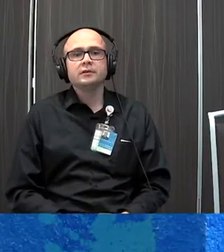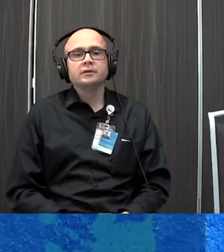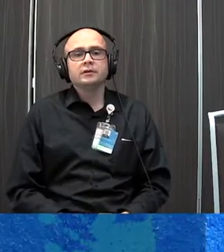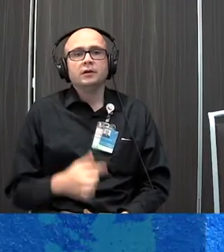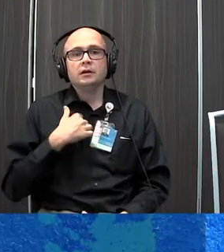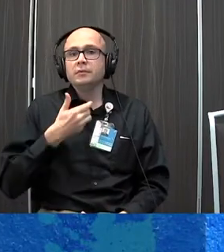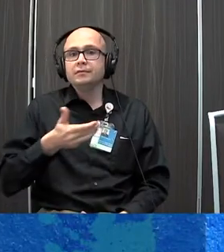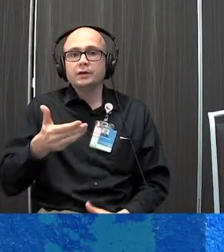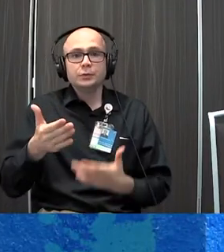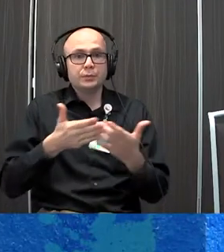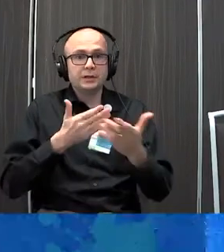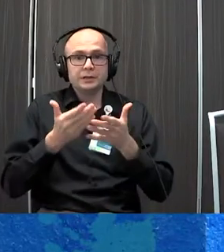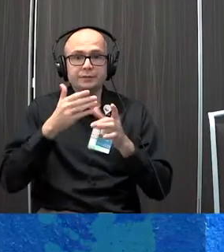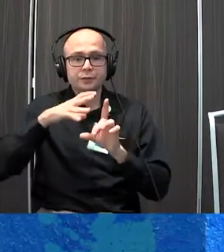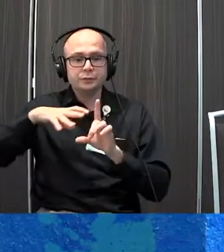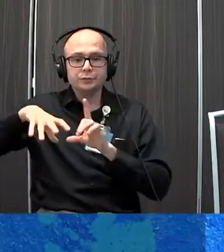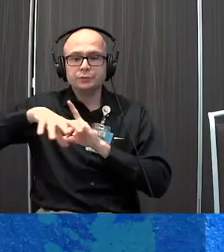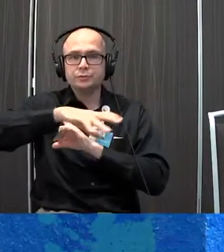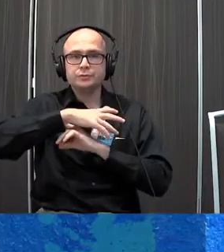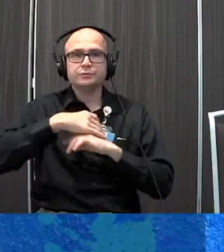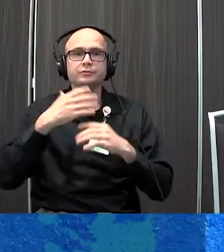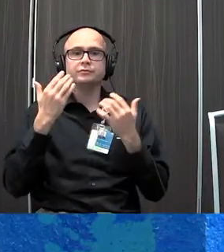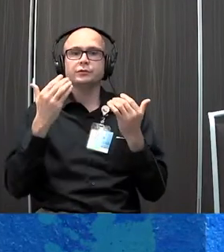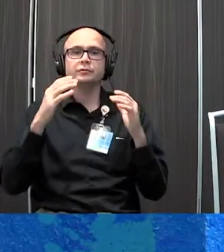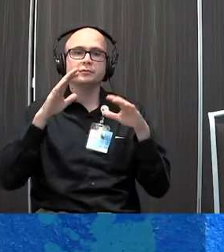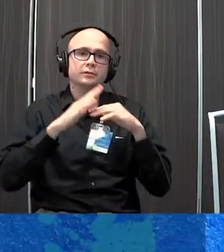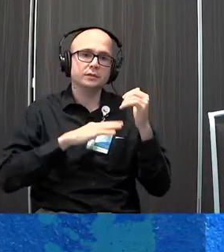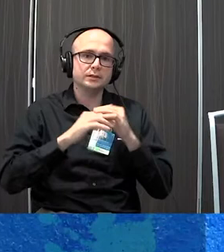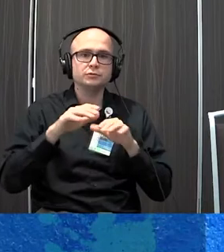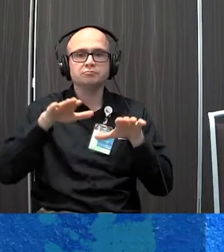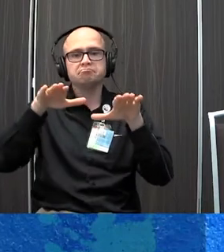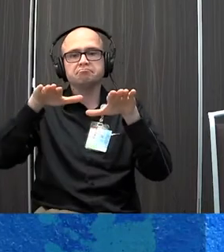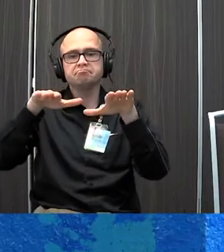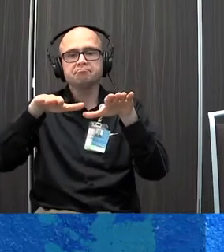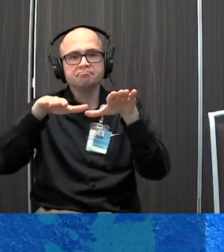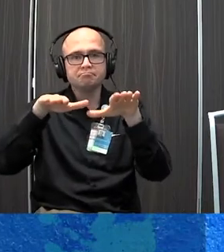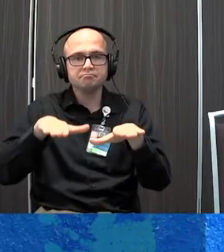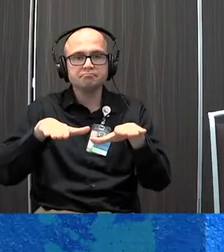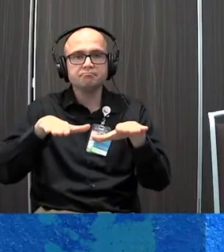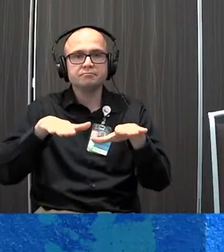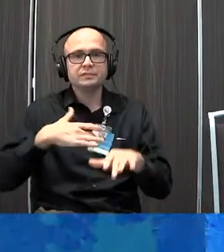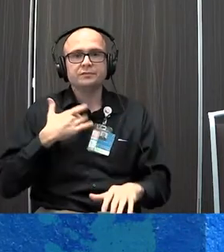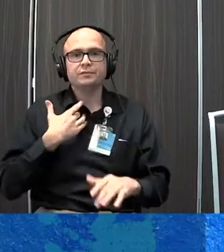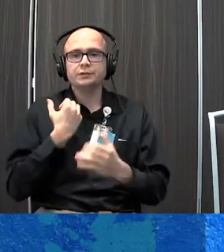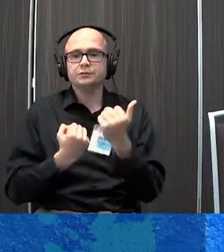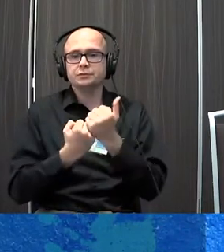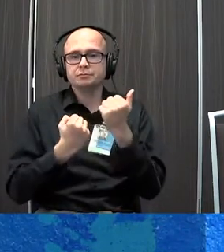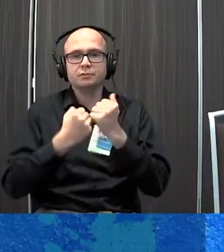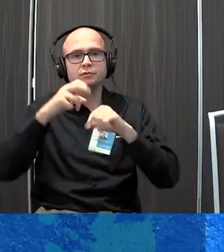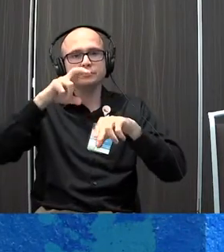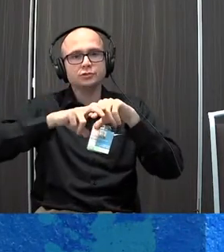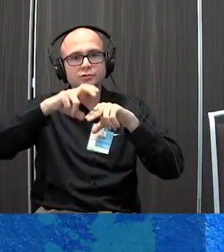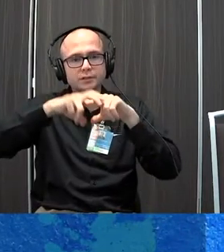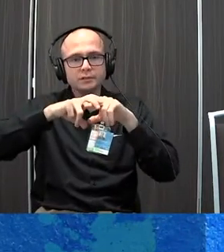you, whatever space that you're in, to kind of get comfortable. Maybe put your feet flat on the floor. Feel the support of the chair.